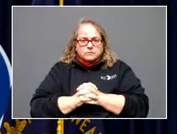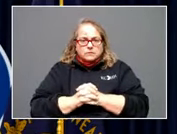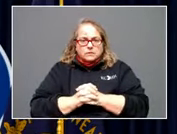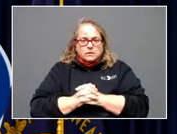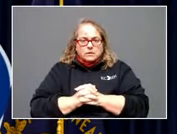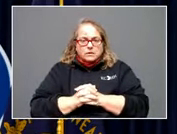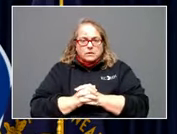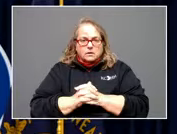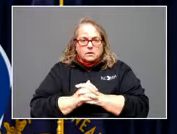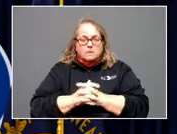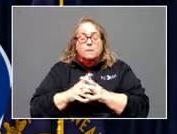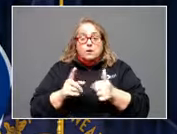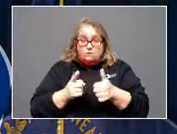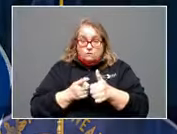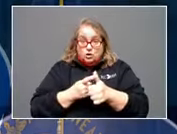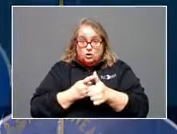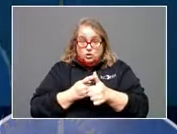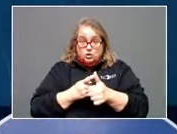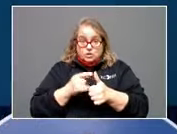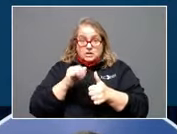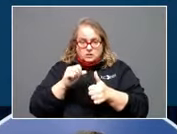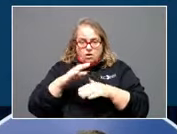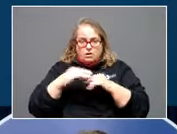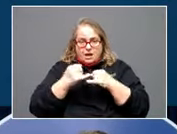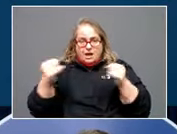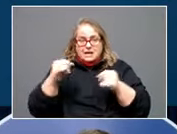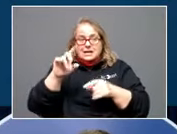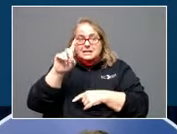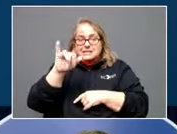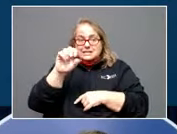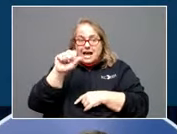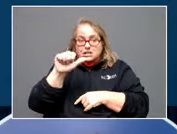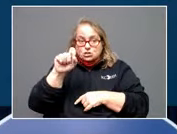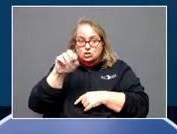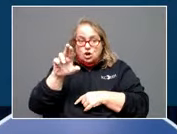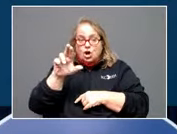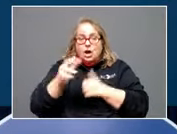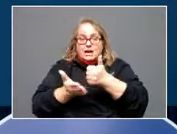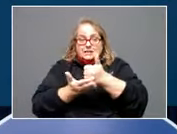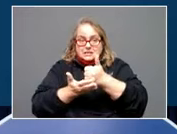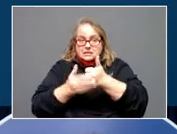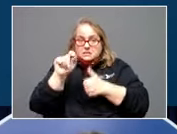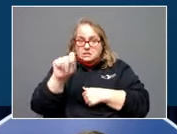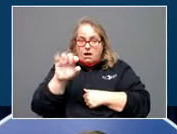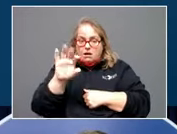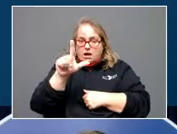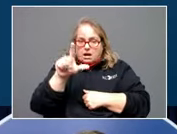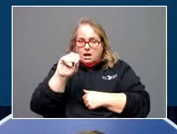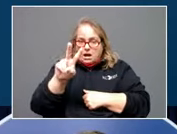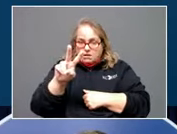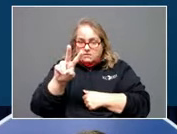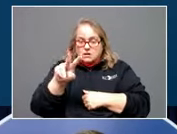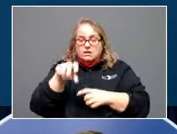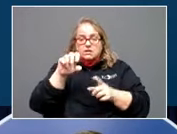Okay, the first is online, disasterassistance.gov. You can go to that through Safari or